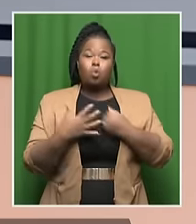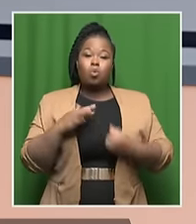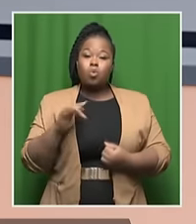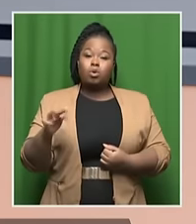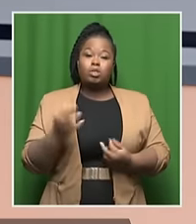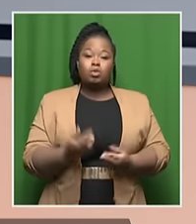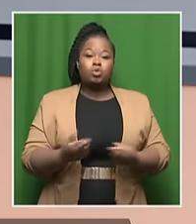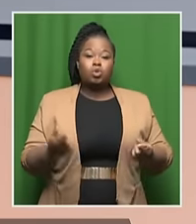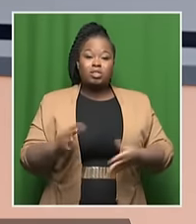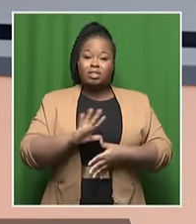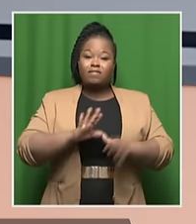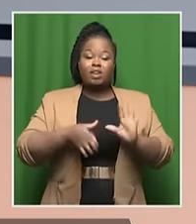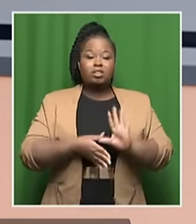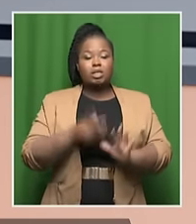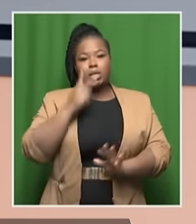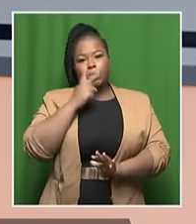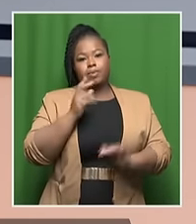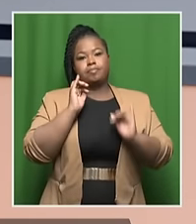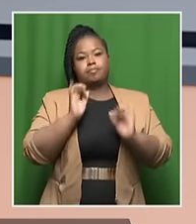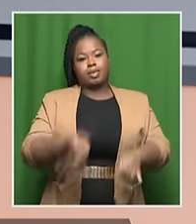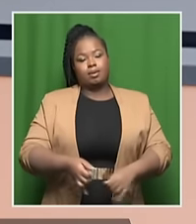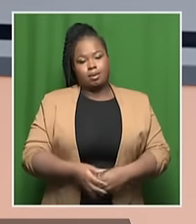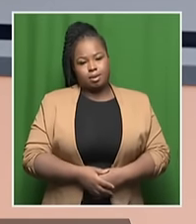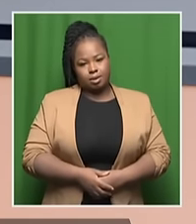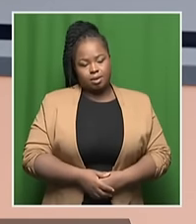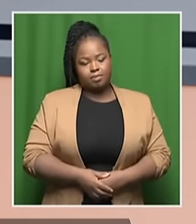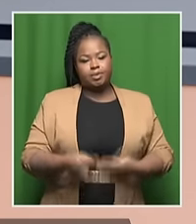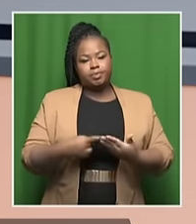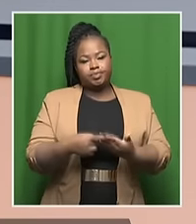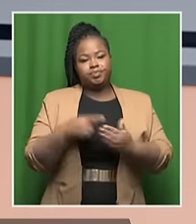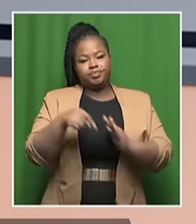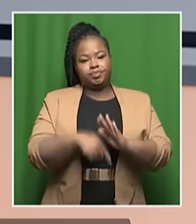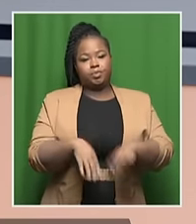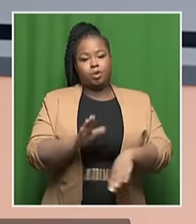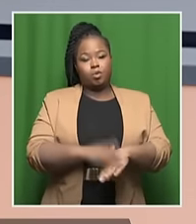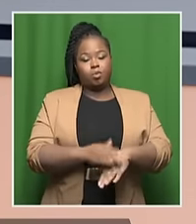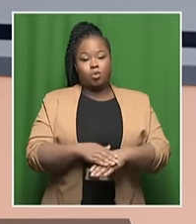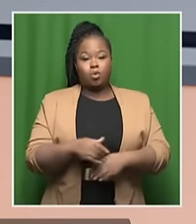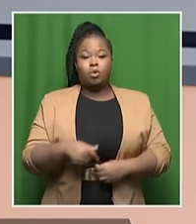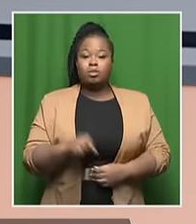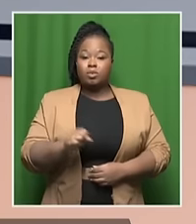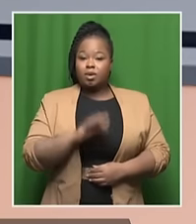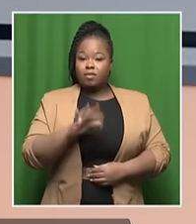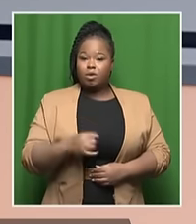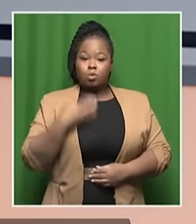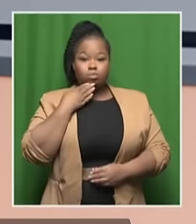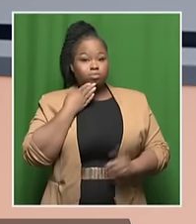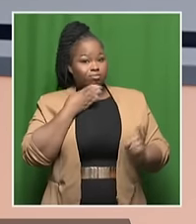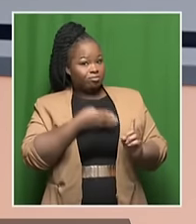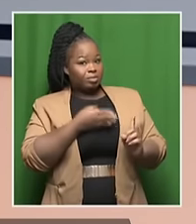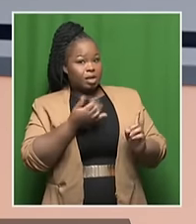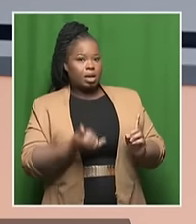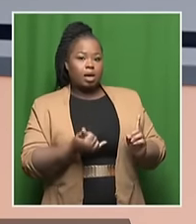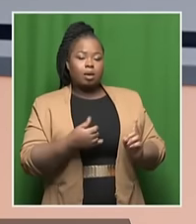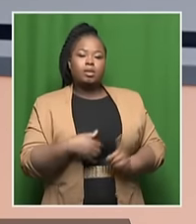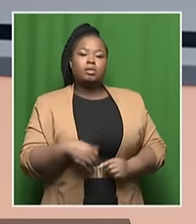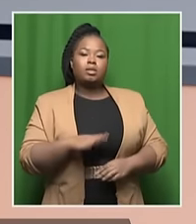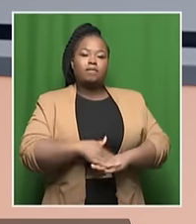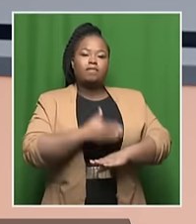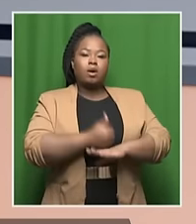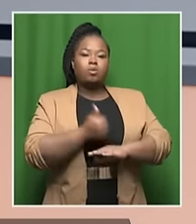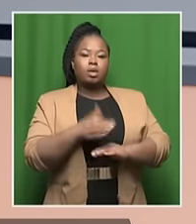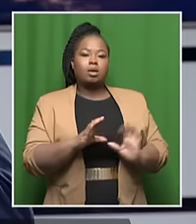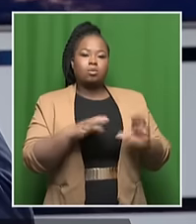and water infrastructure. To discuss the future of water here in South Africa, we are joined in studio by the founder and group